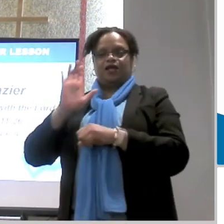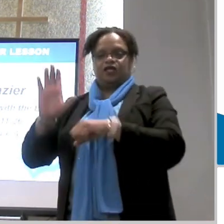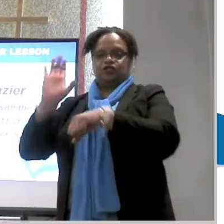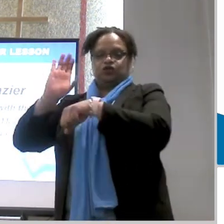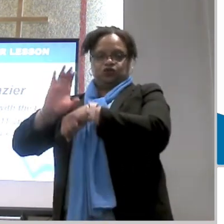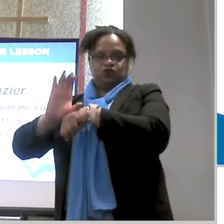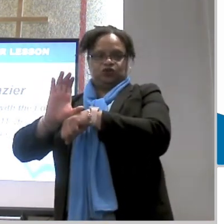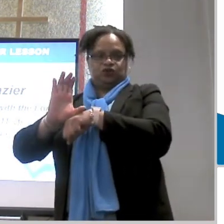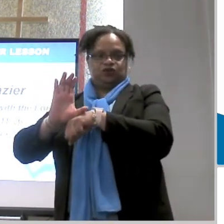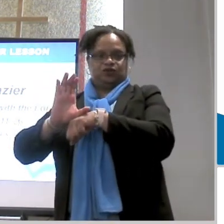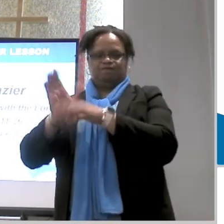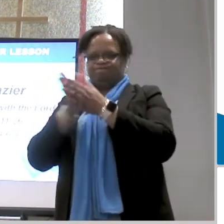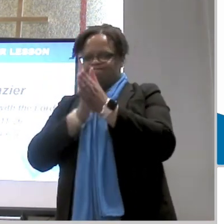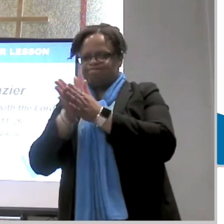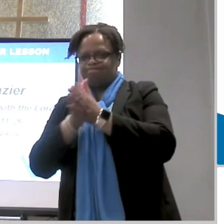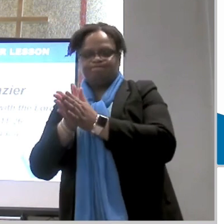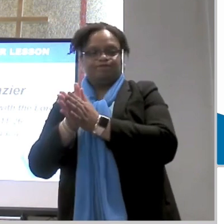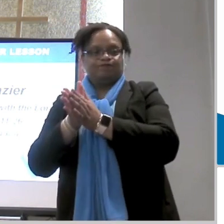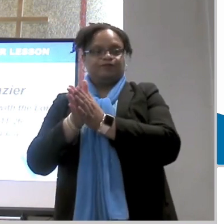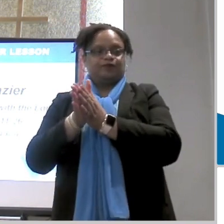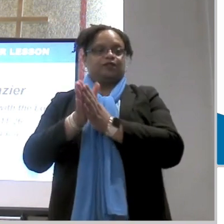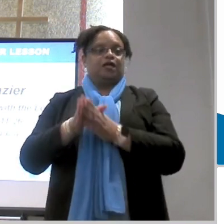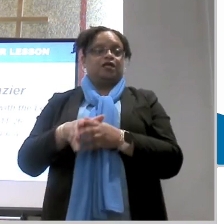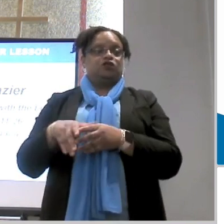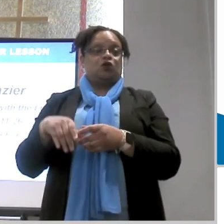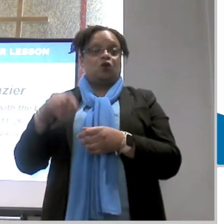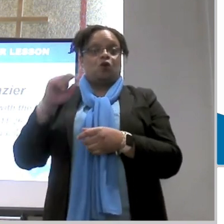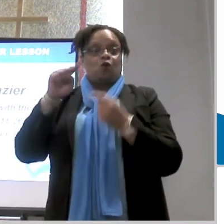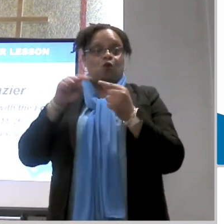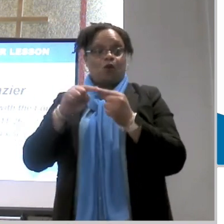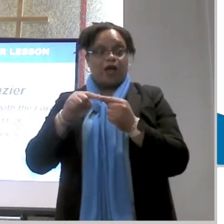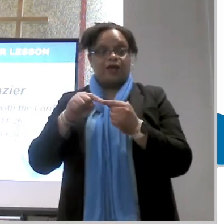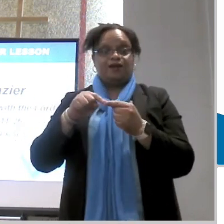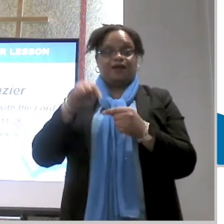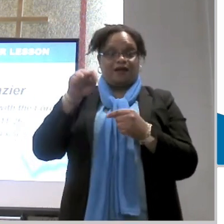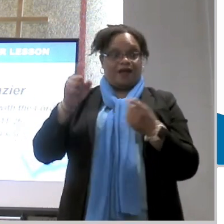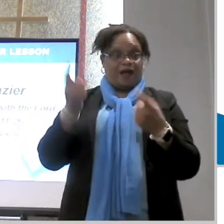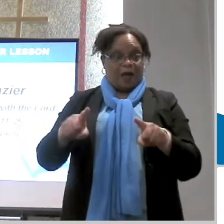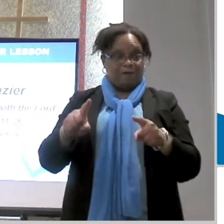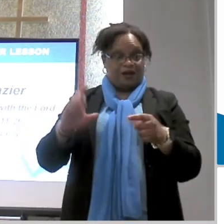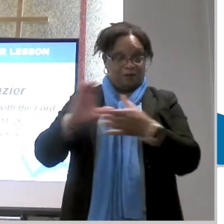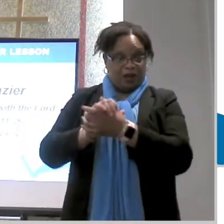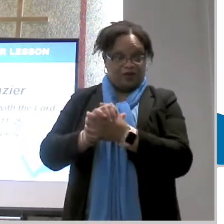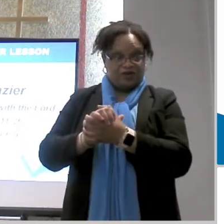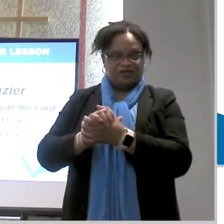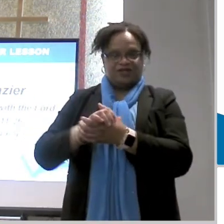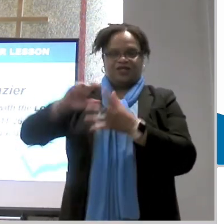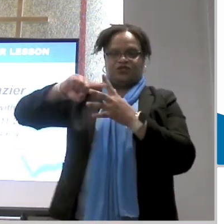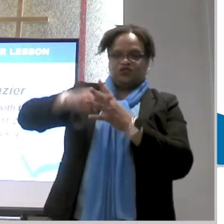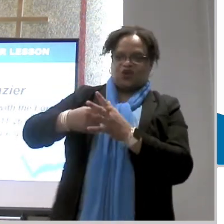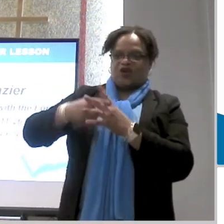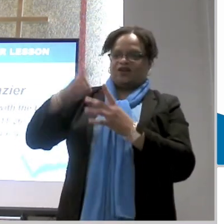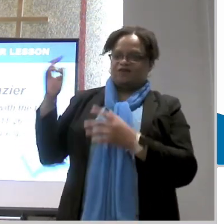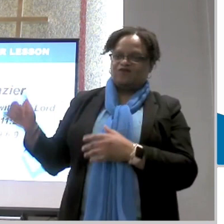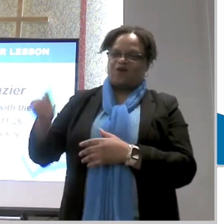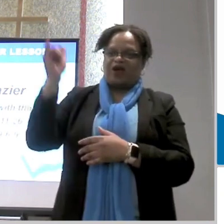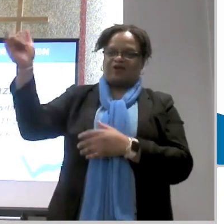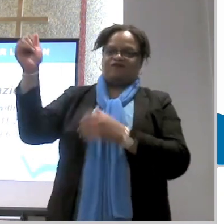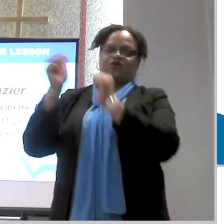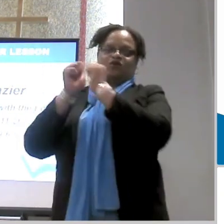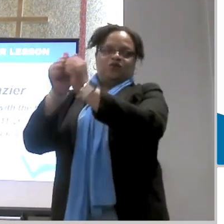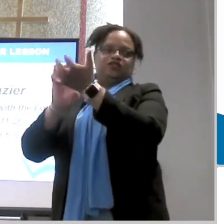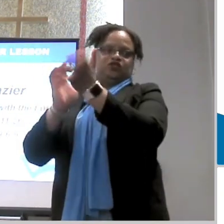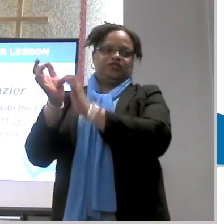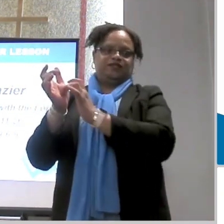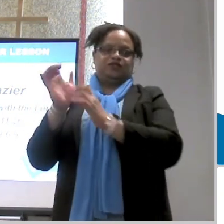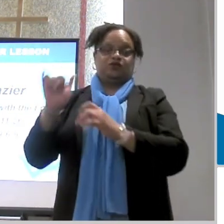culmination of waiting and the beginning of eternity with our lord it in and of itself is a celebration of victory